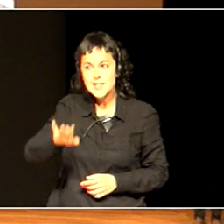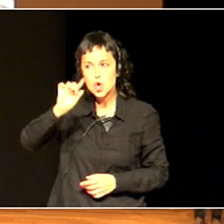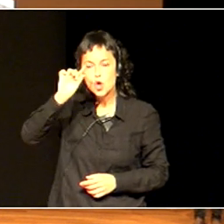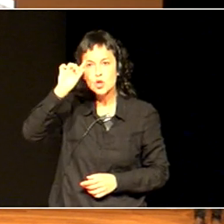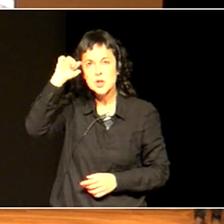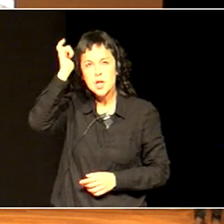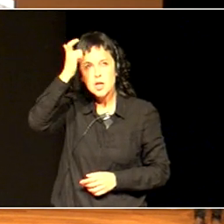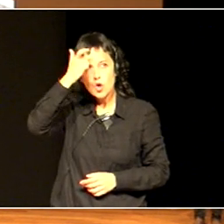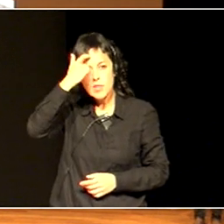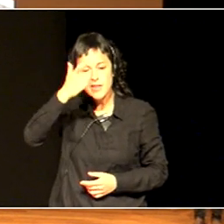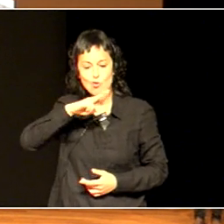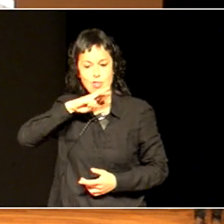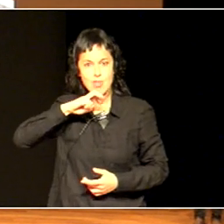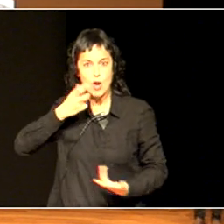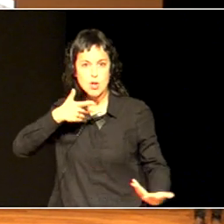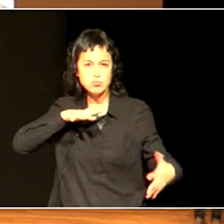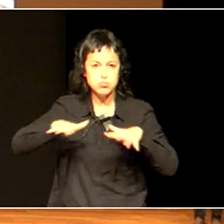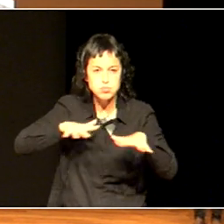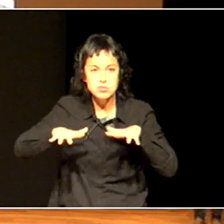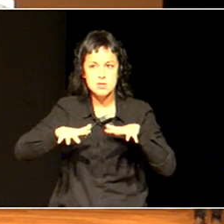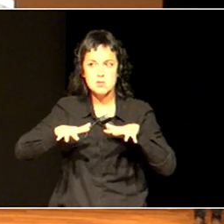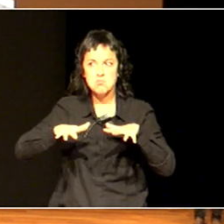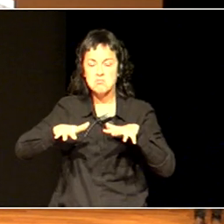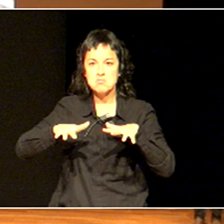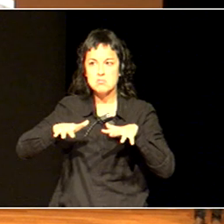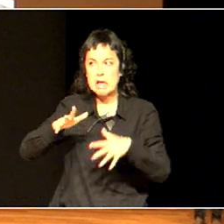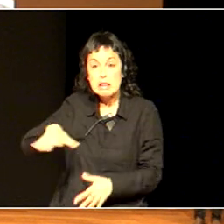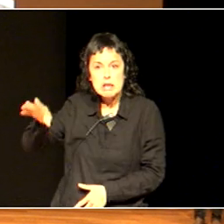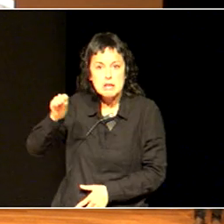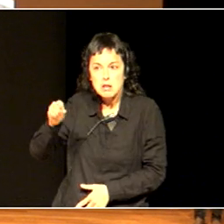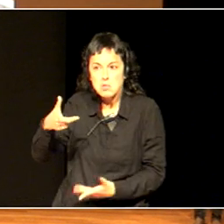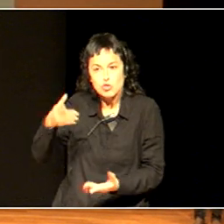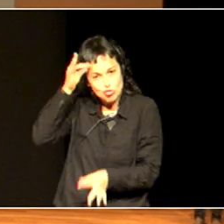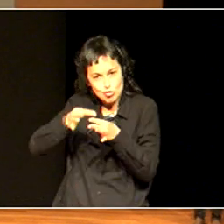adults struggled with.